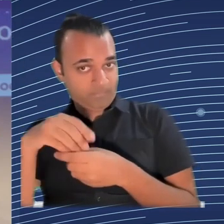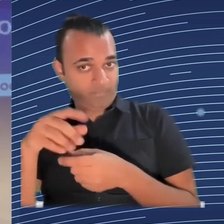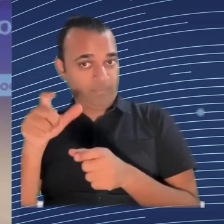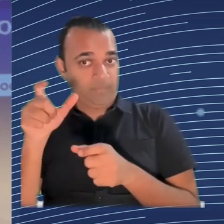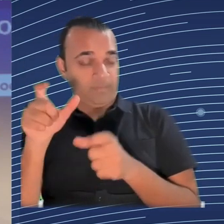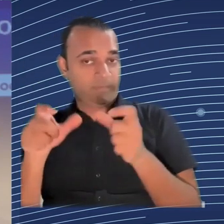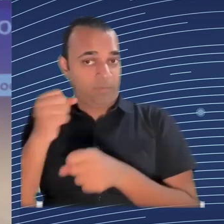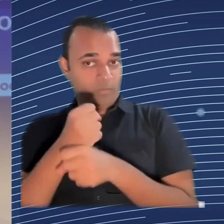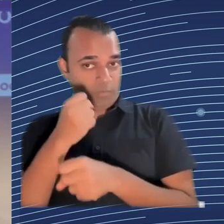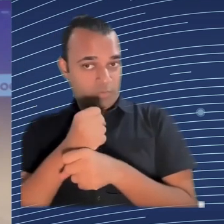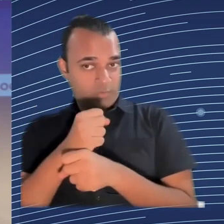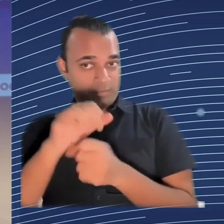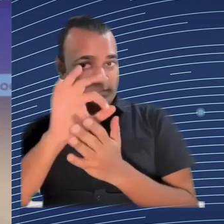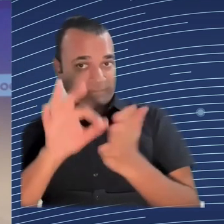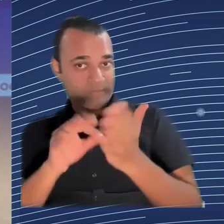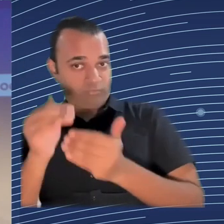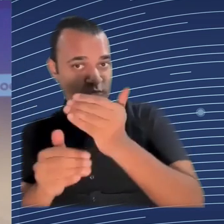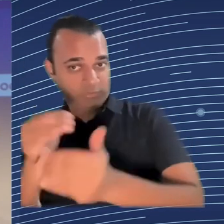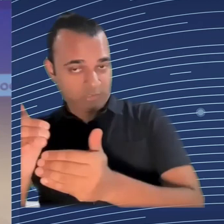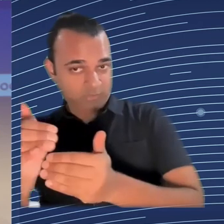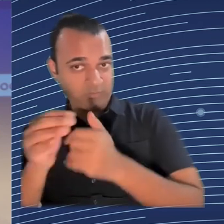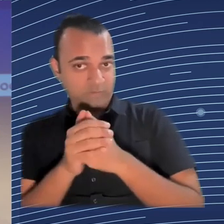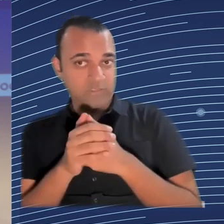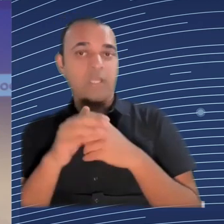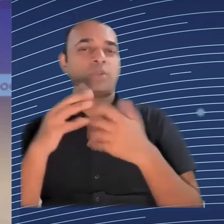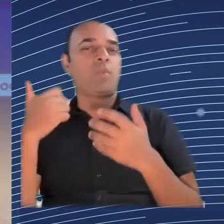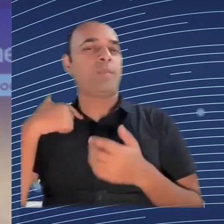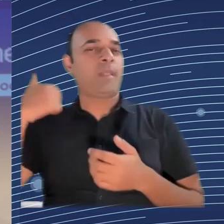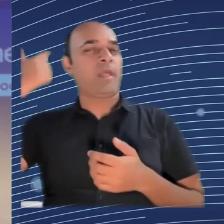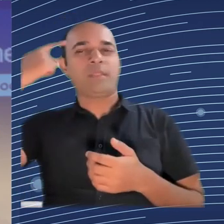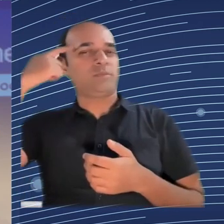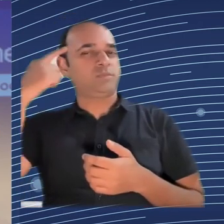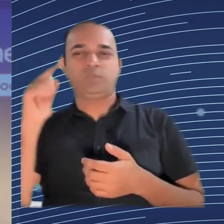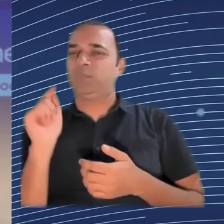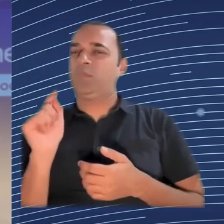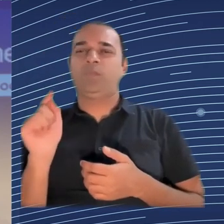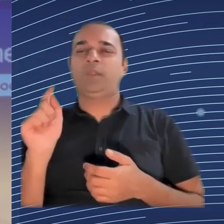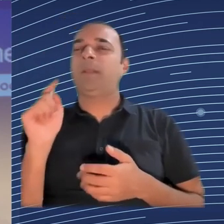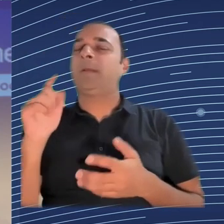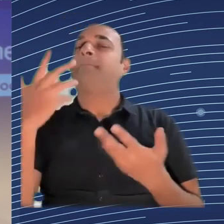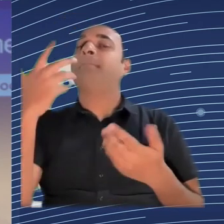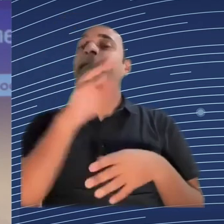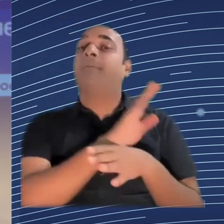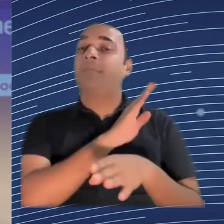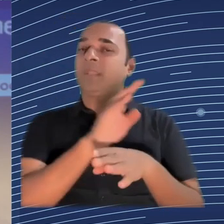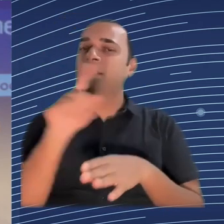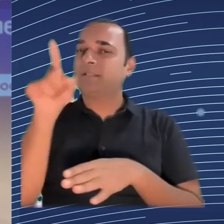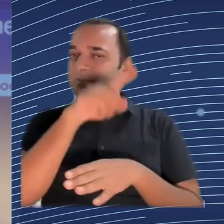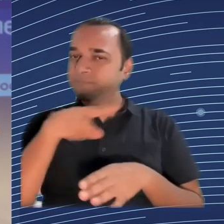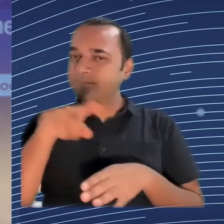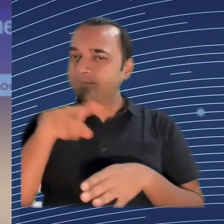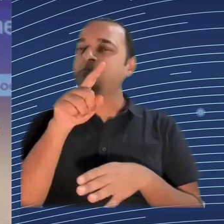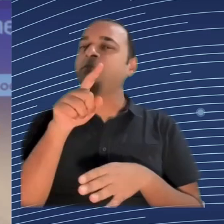of the added value, but also the risk of the product. And it's up to the customer